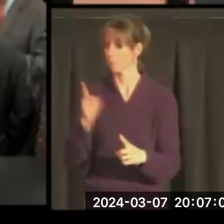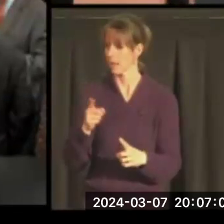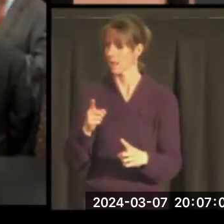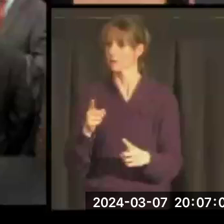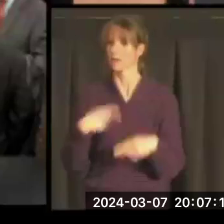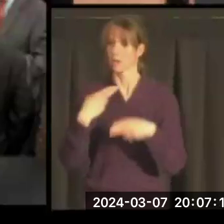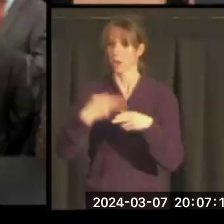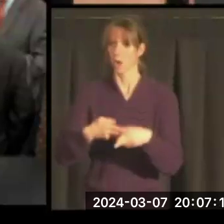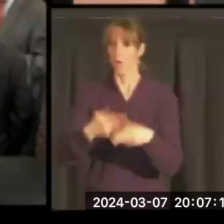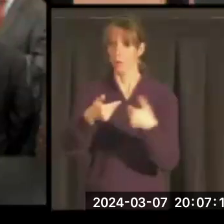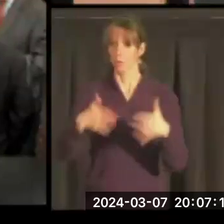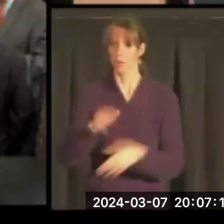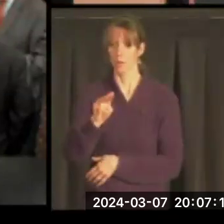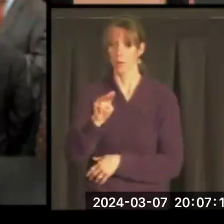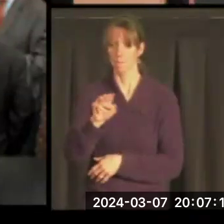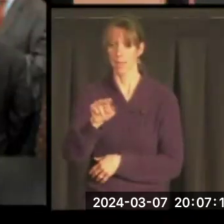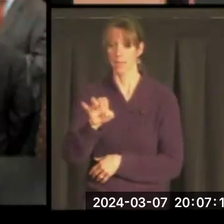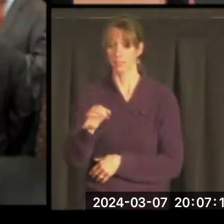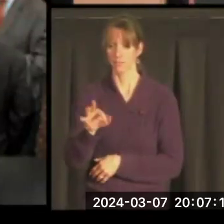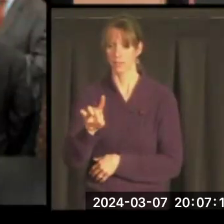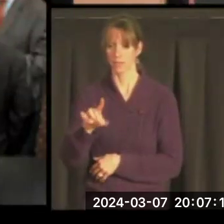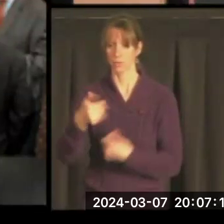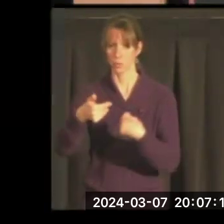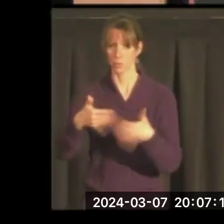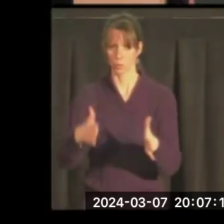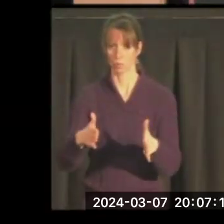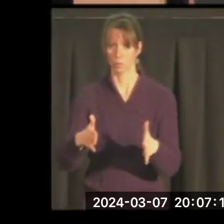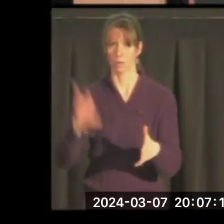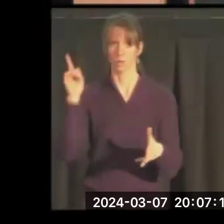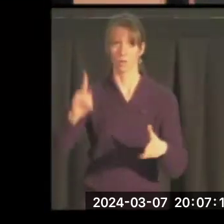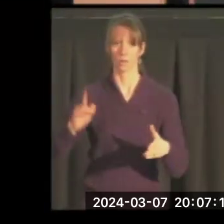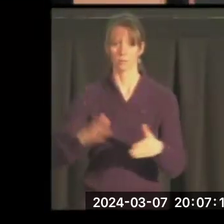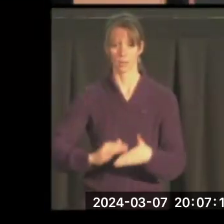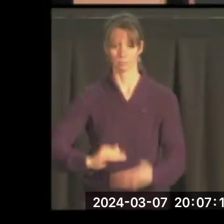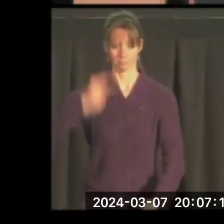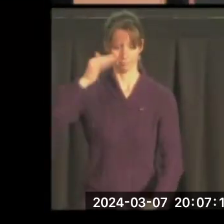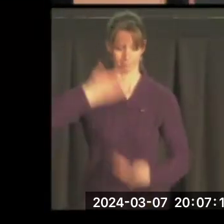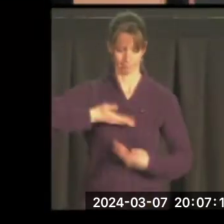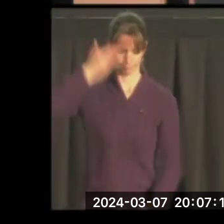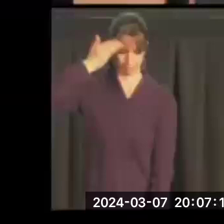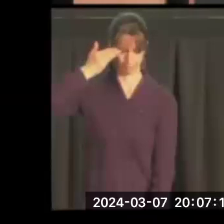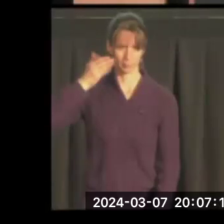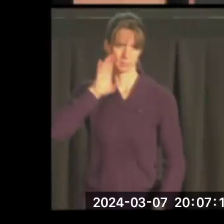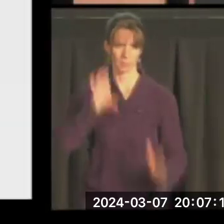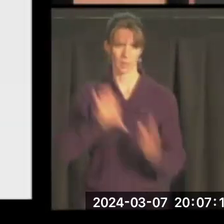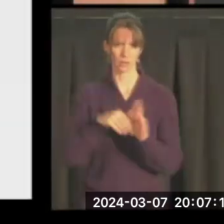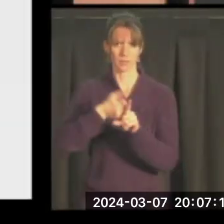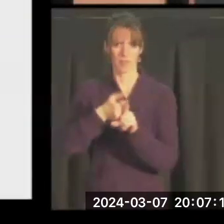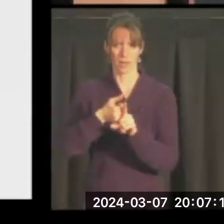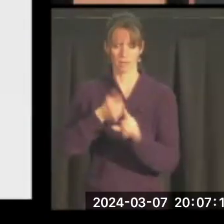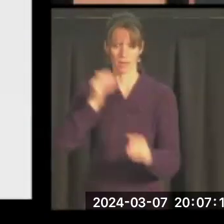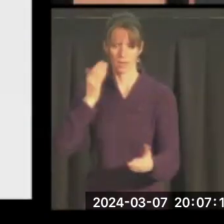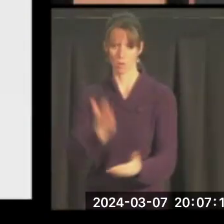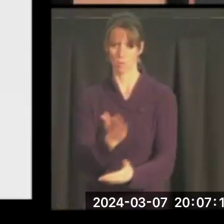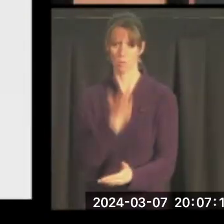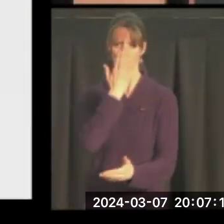room now, the Mansfield Room. With this full length portrait of him. A close up of the face